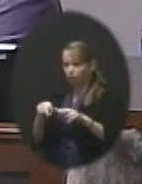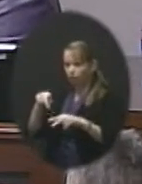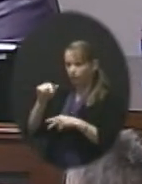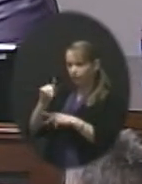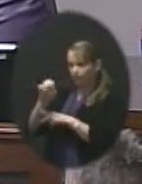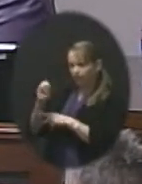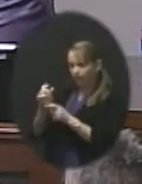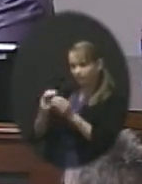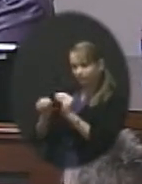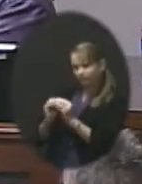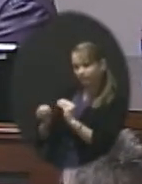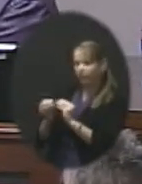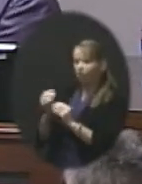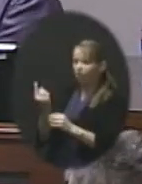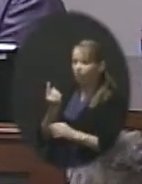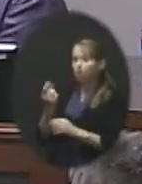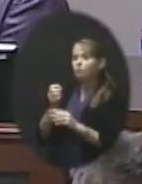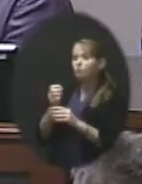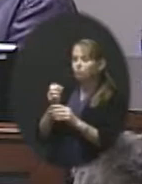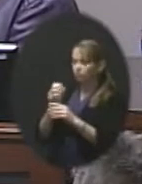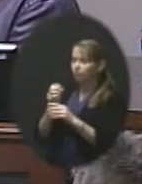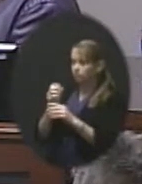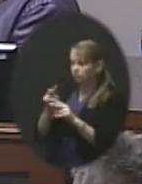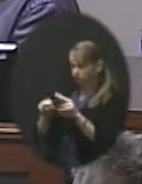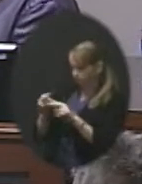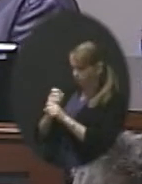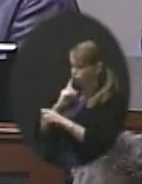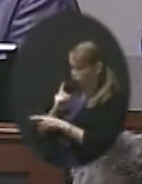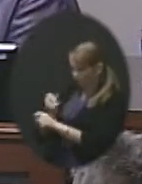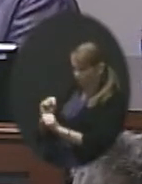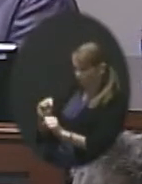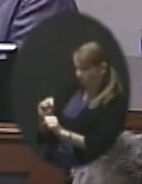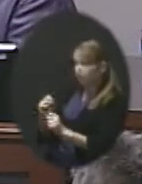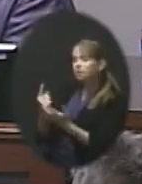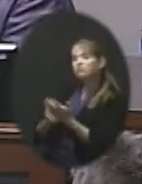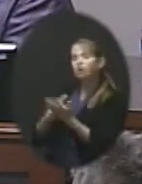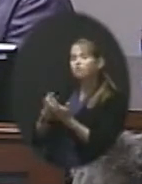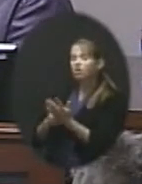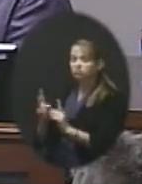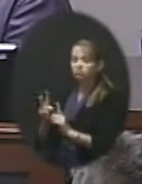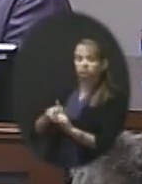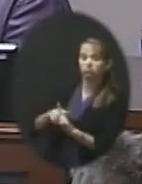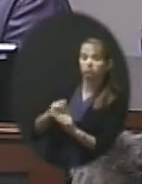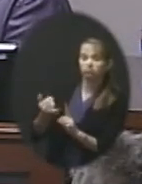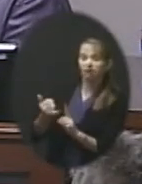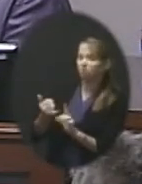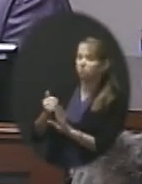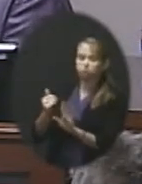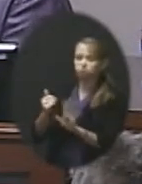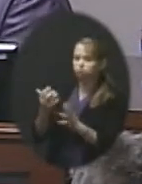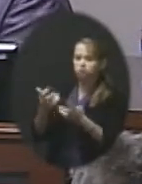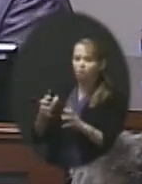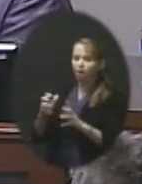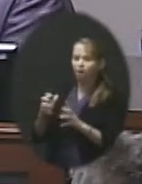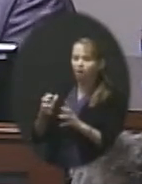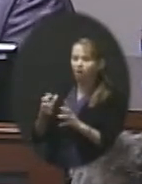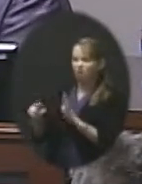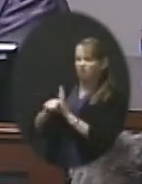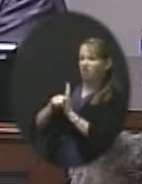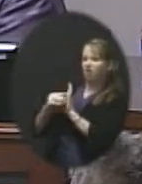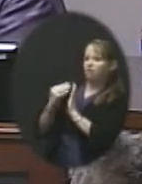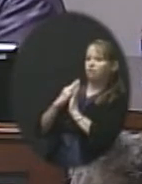make sure that they're safe patches to put on. Sometimes we don't want to put those on right now. It might affect us in a negative way. So